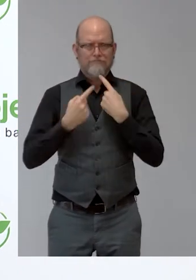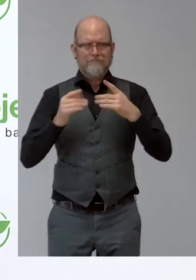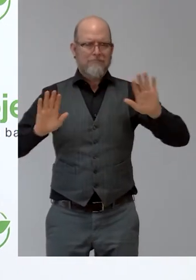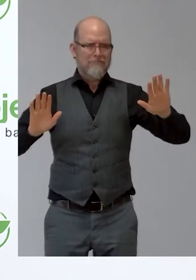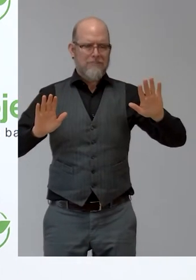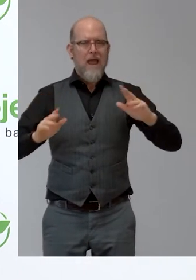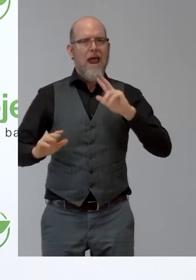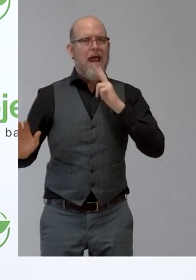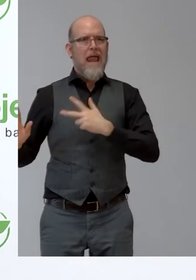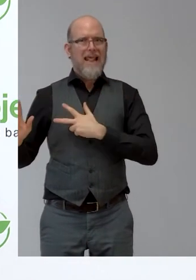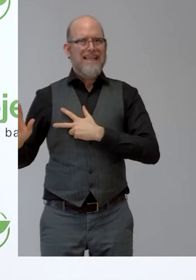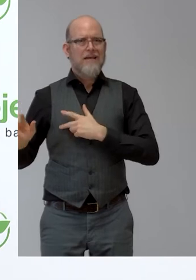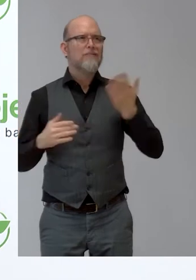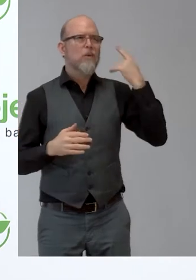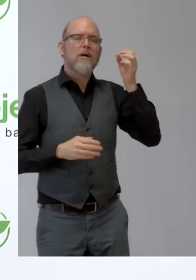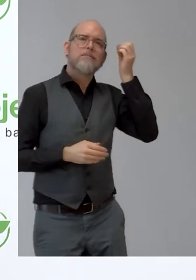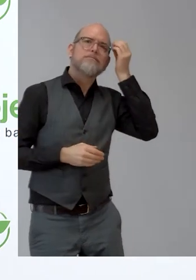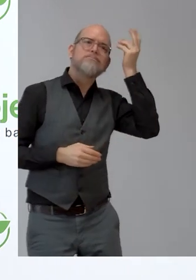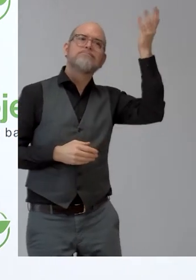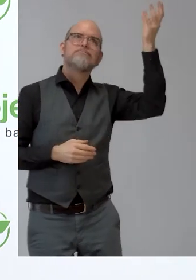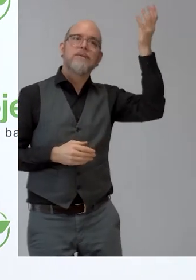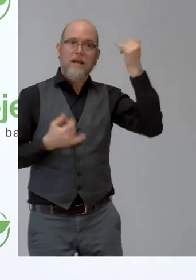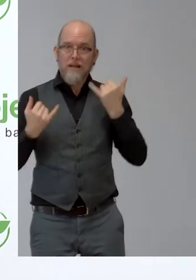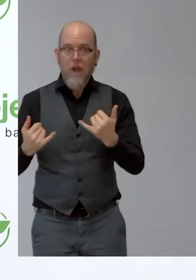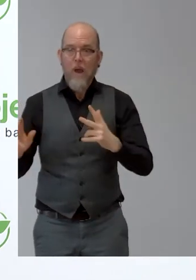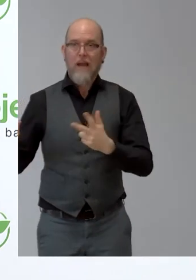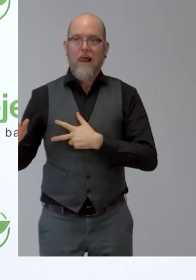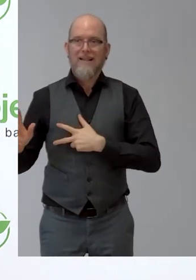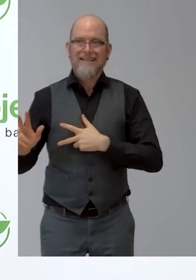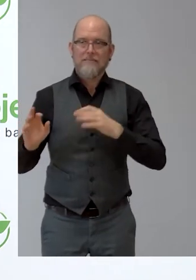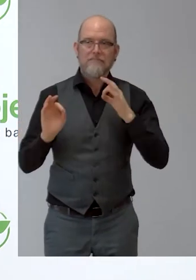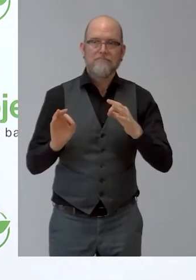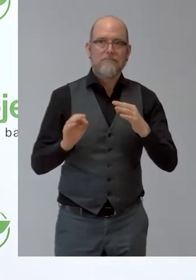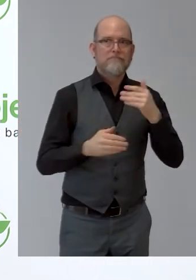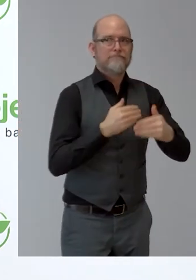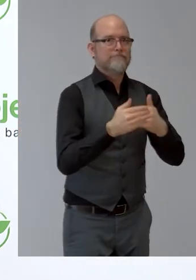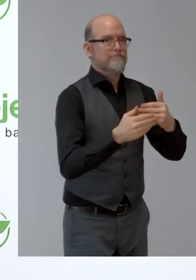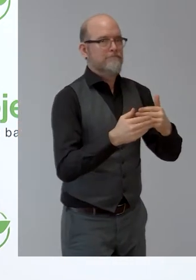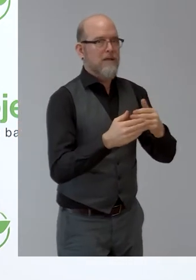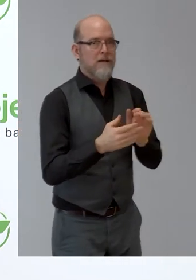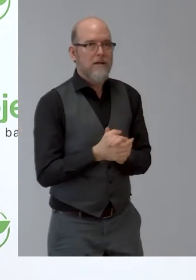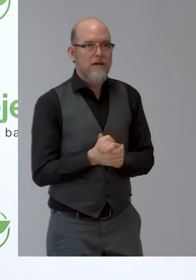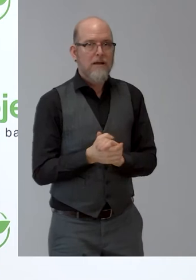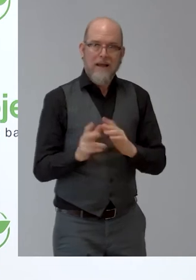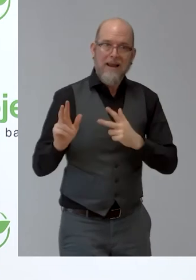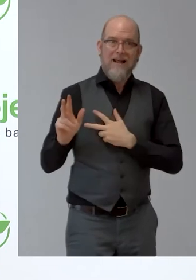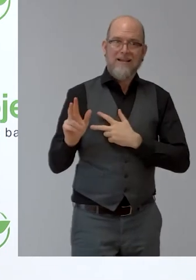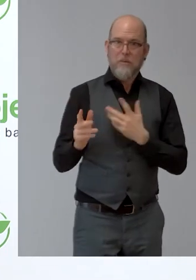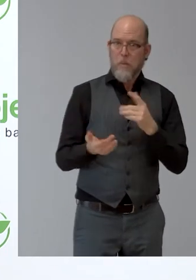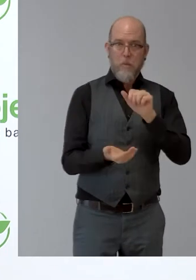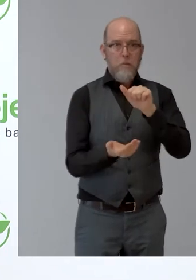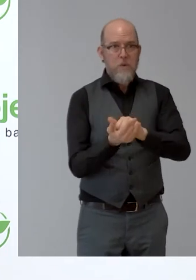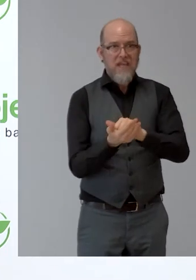Today, there is a number of different printing processes used, depending on different materials and on the requirement